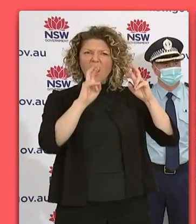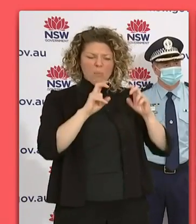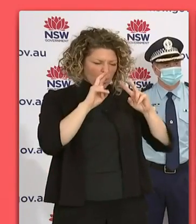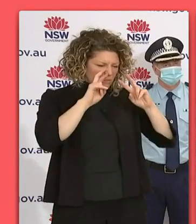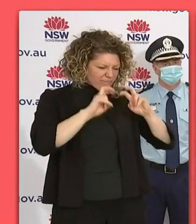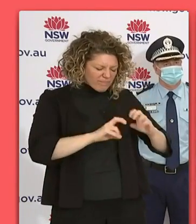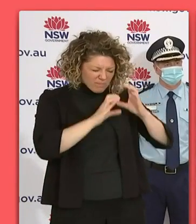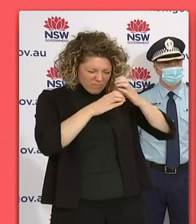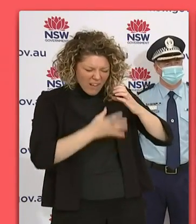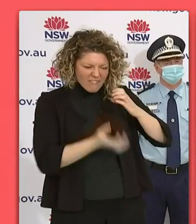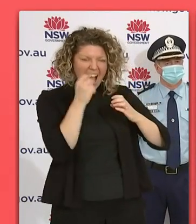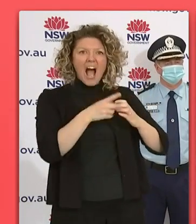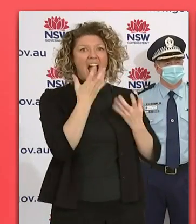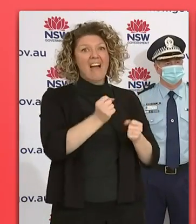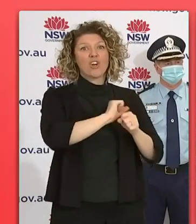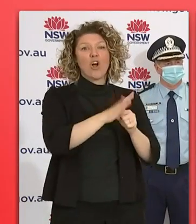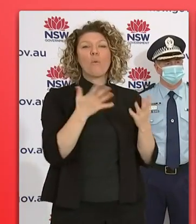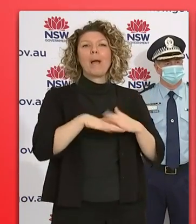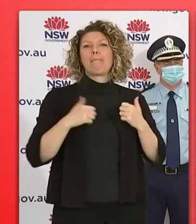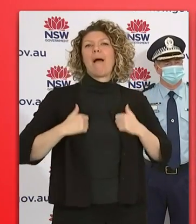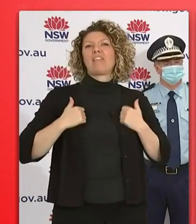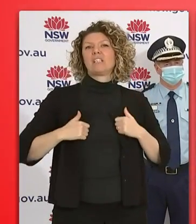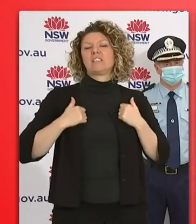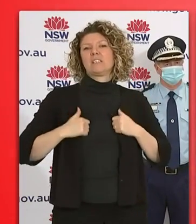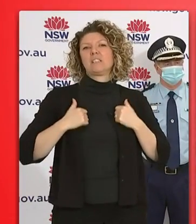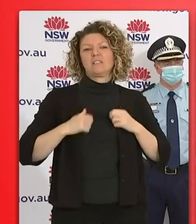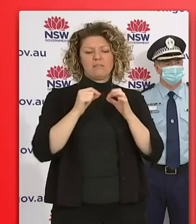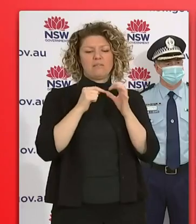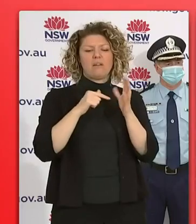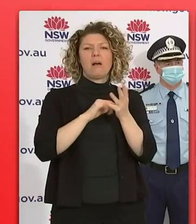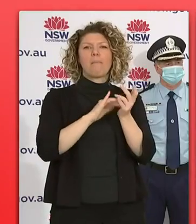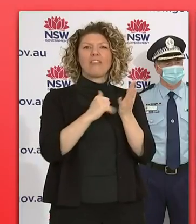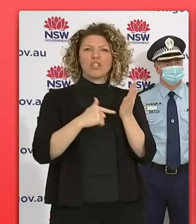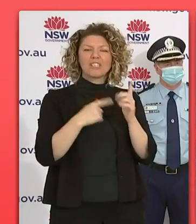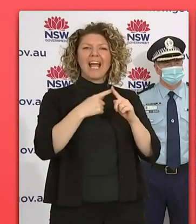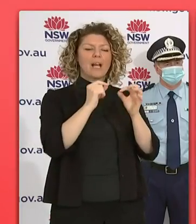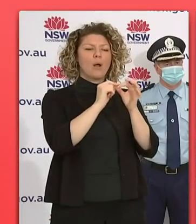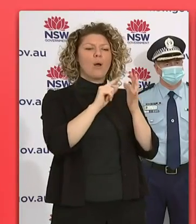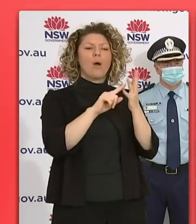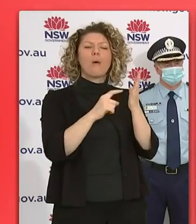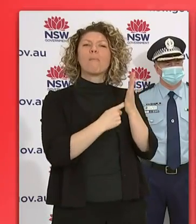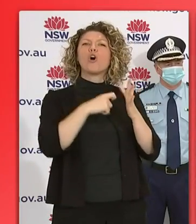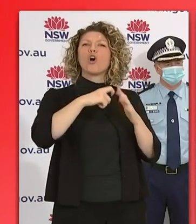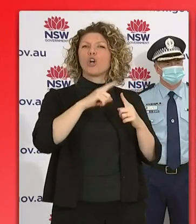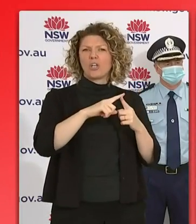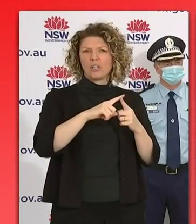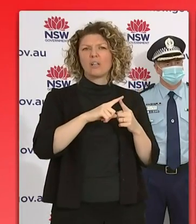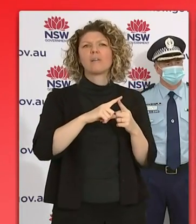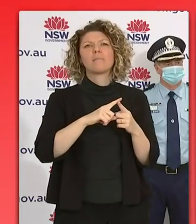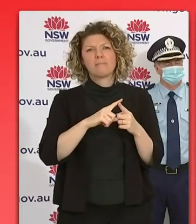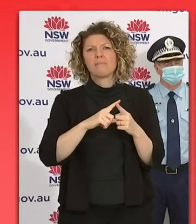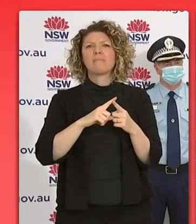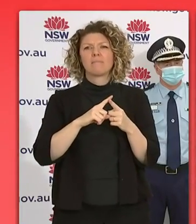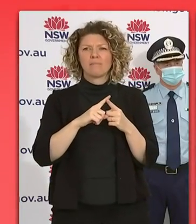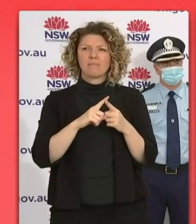COVID-19 detected in the Bathurst region, Parkes and Bourke. And so we encourage all the